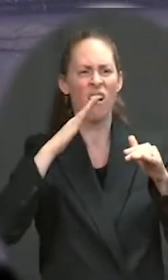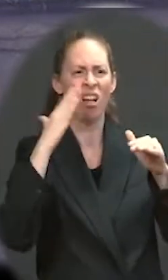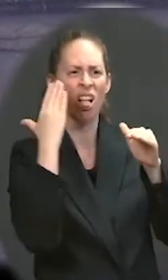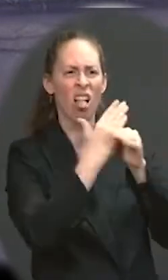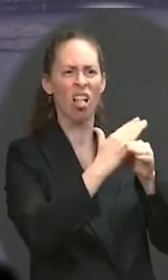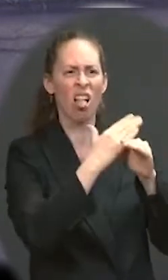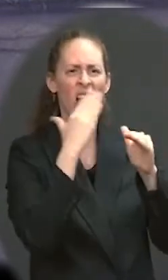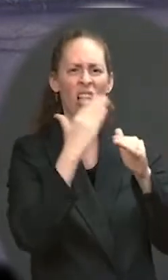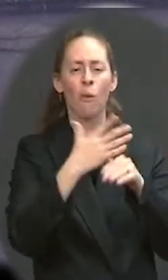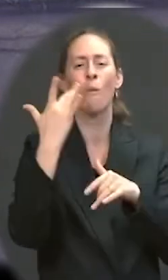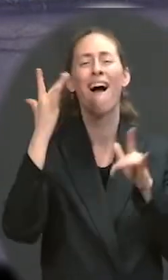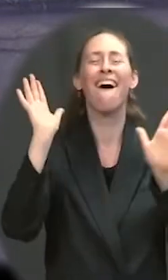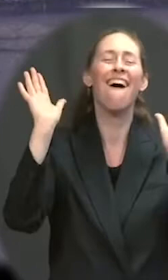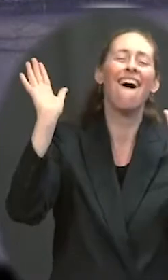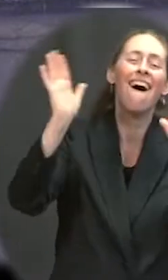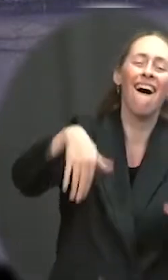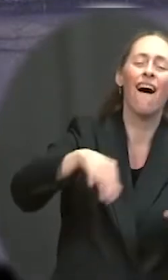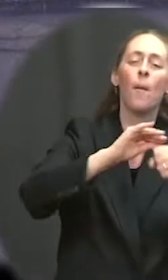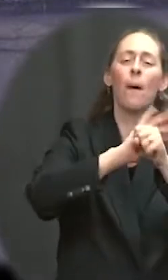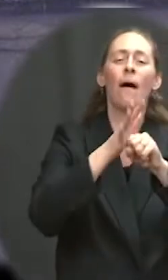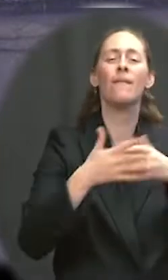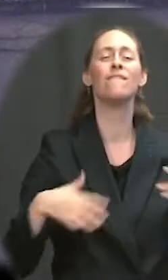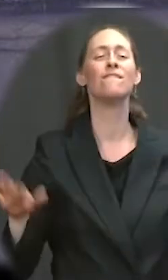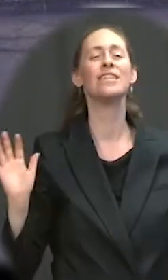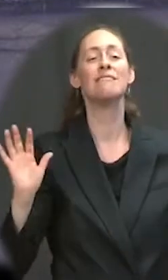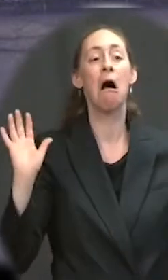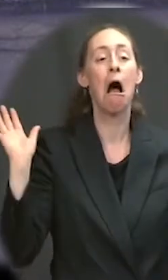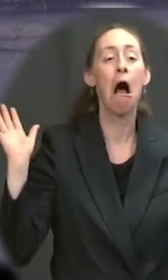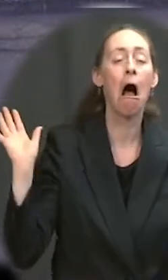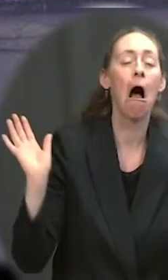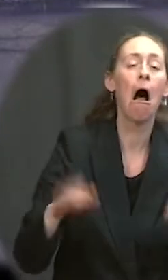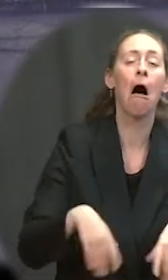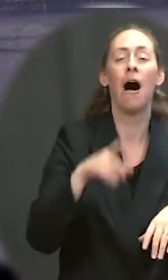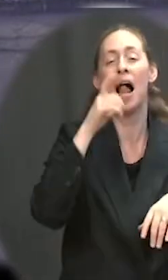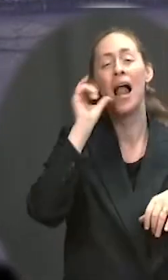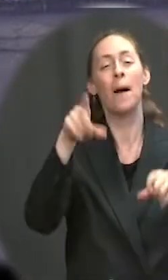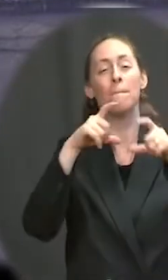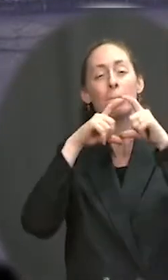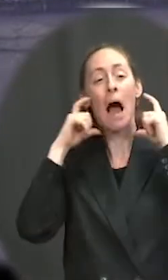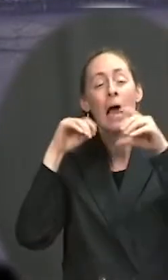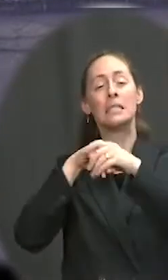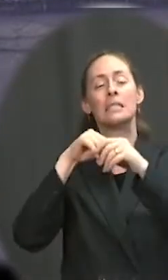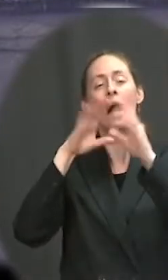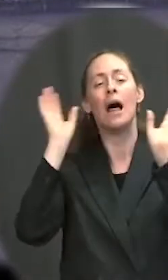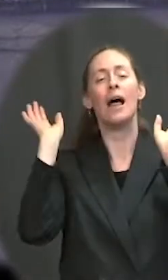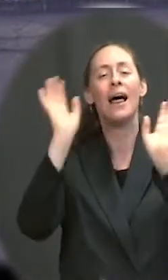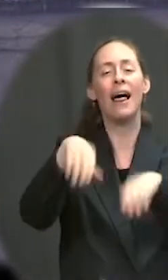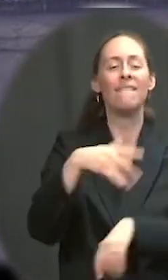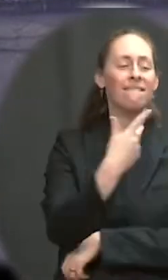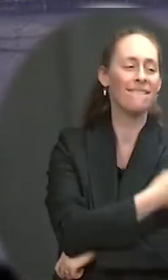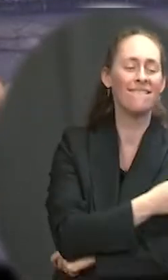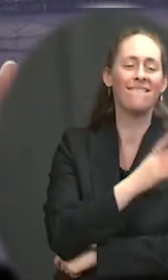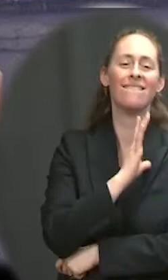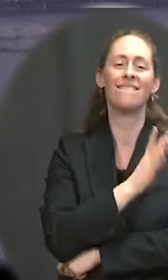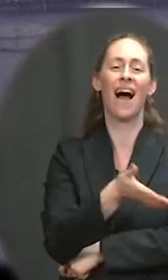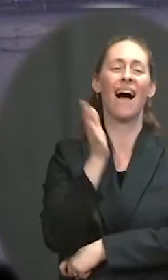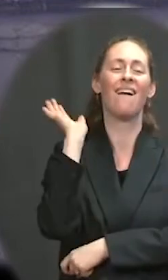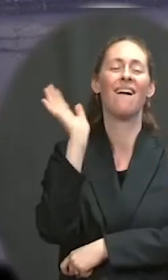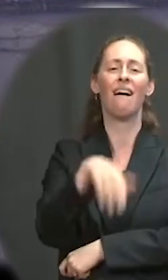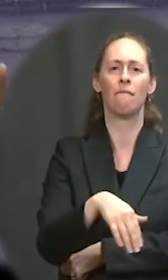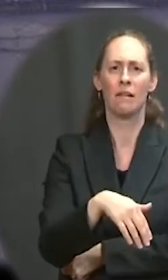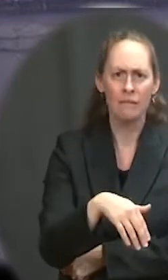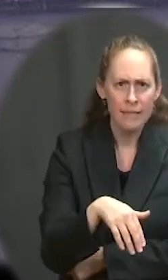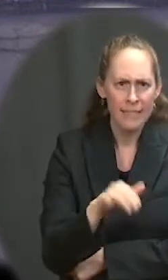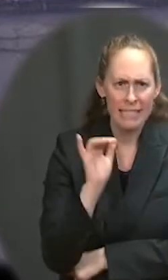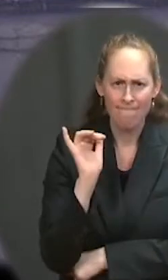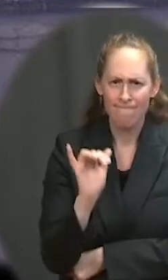still need to wear masks indoors, those sorts of things, saying that the vaccines have worked. How are you trying to thread that needle by celebrating the progress